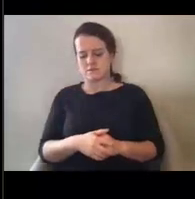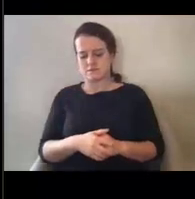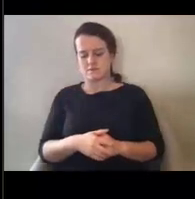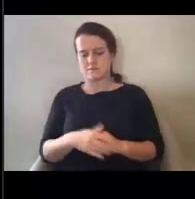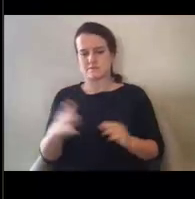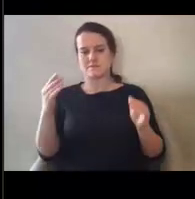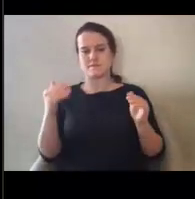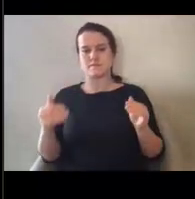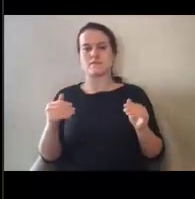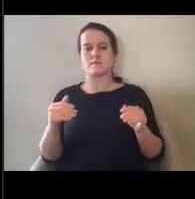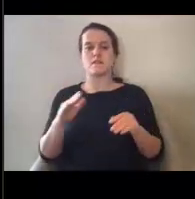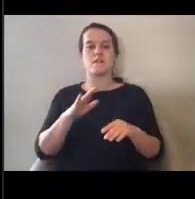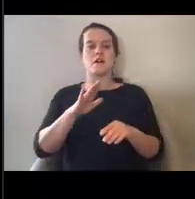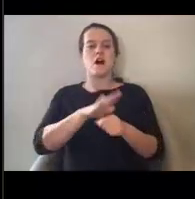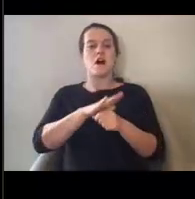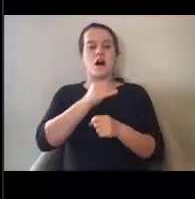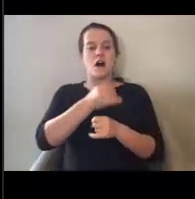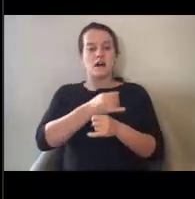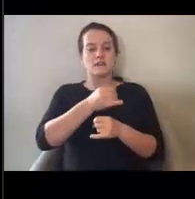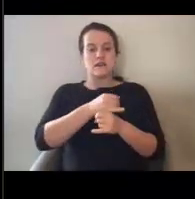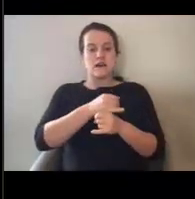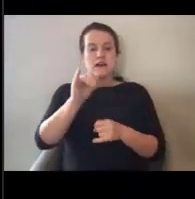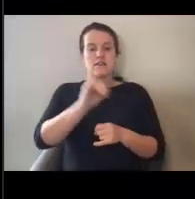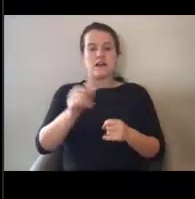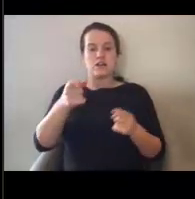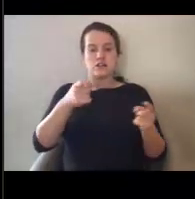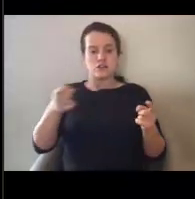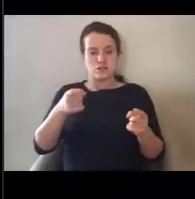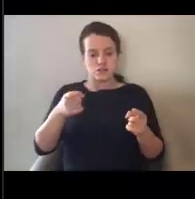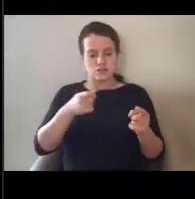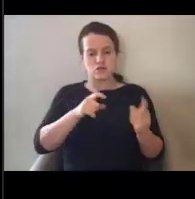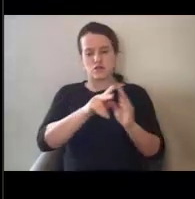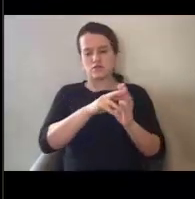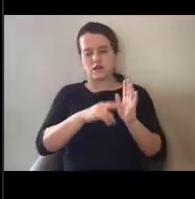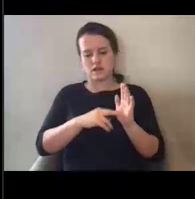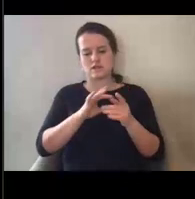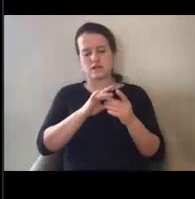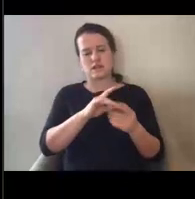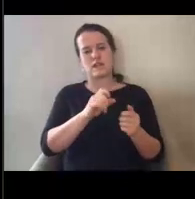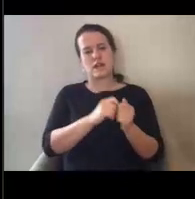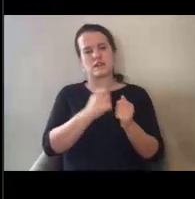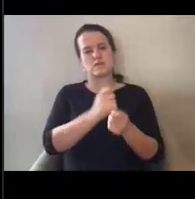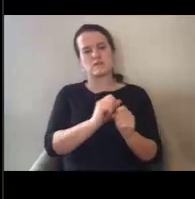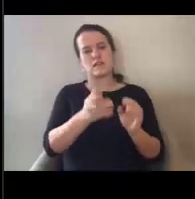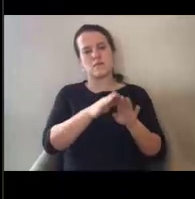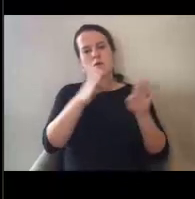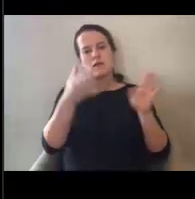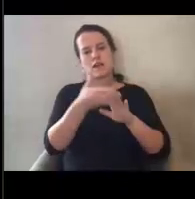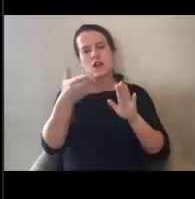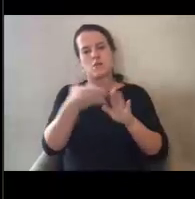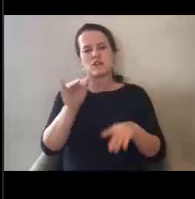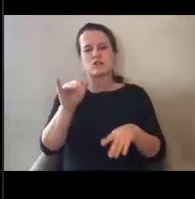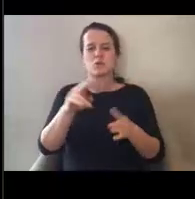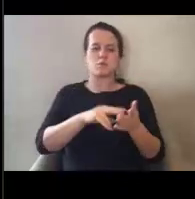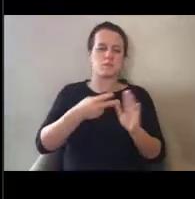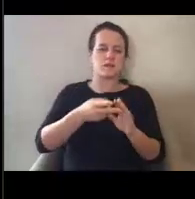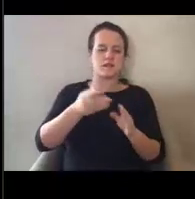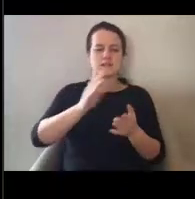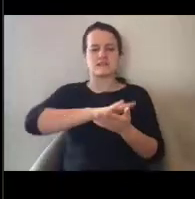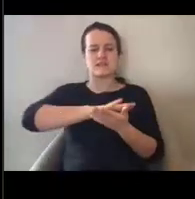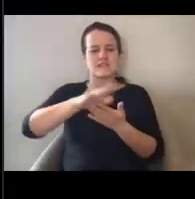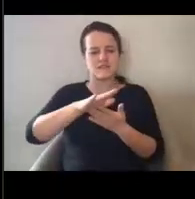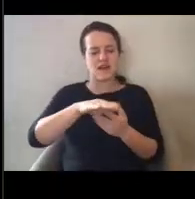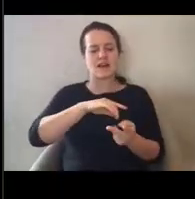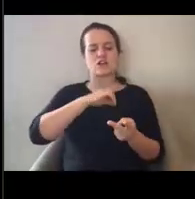onsite infection control measures. So a lot of this gets into what we were talking about with the safe opening and operations policy. So the disinfection and, um, the